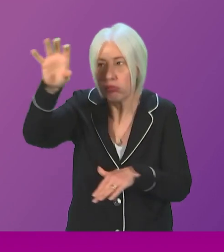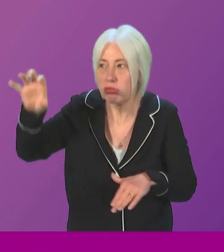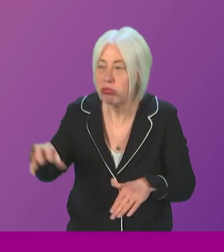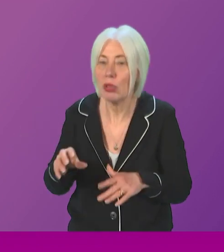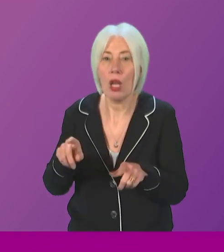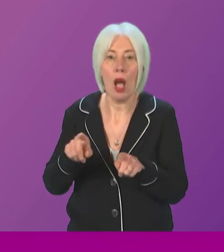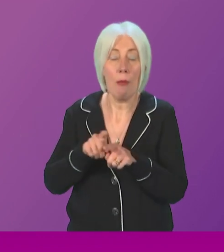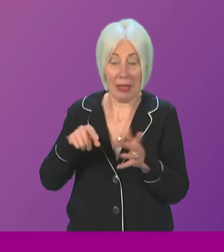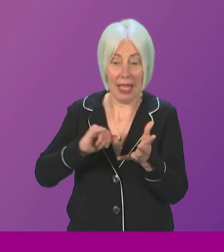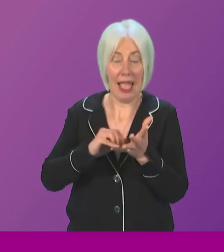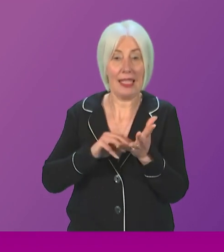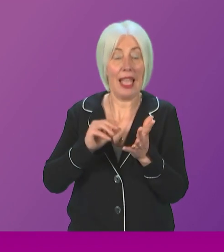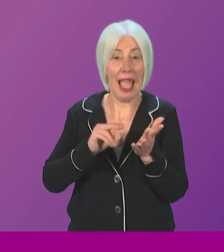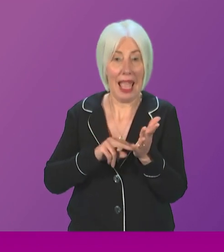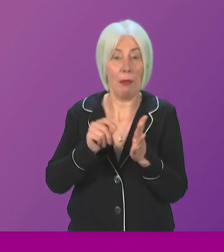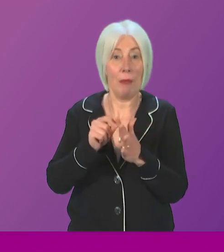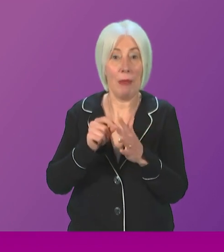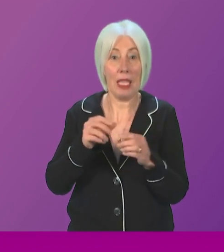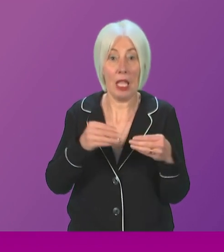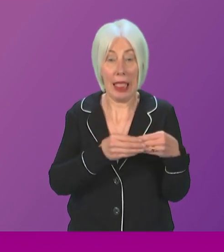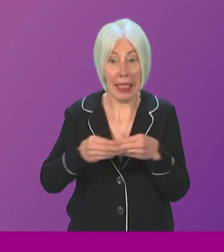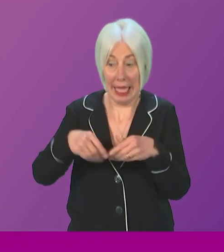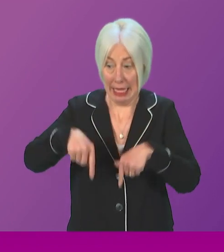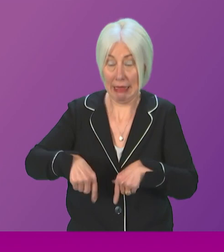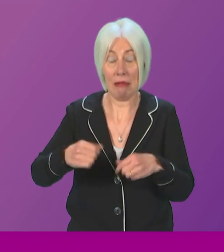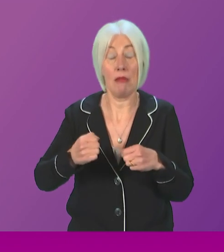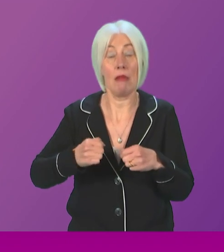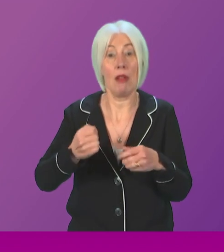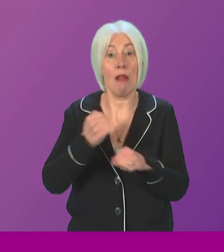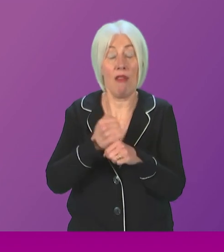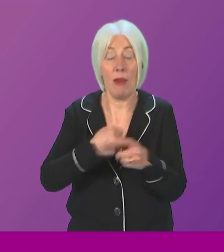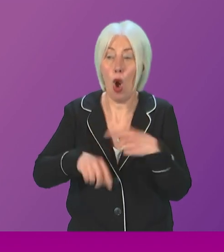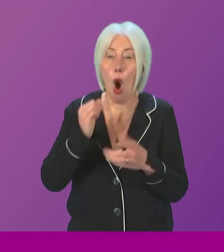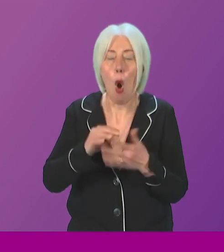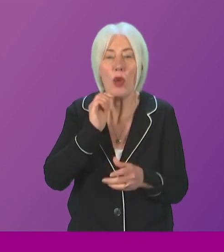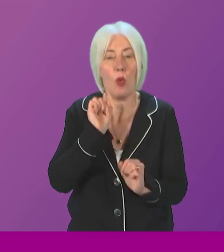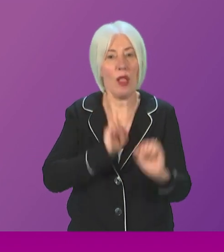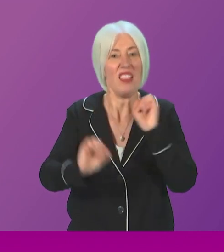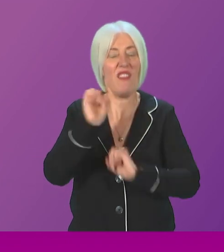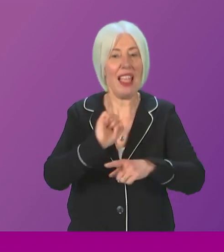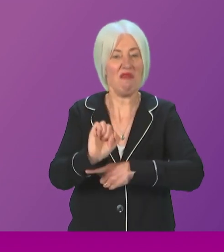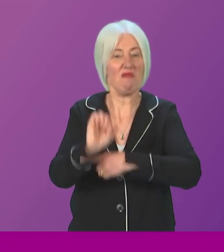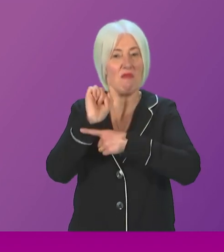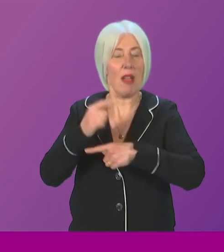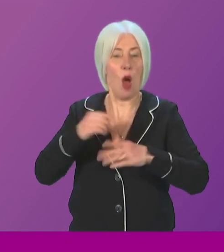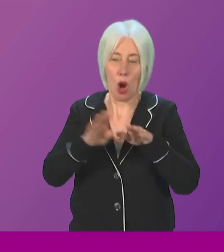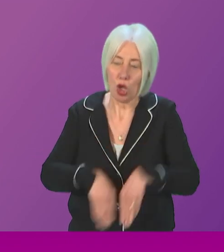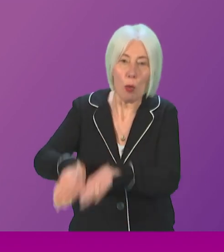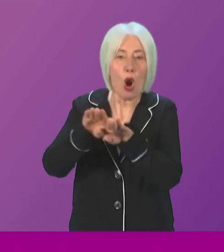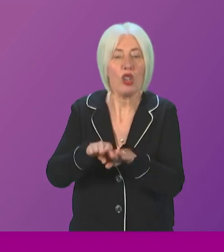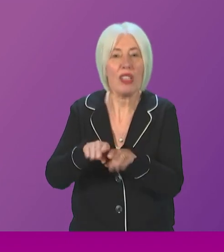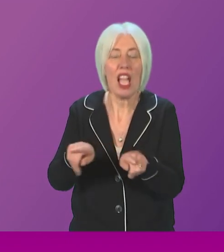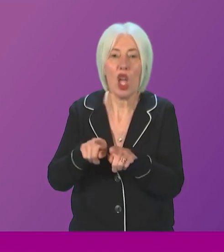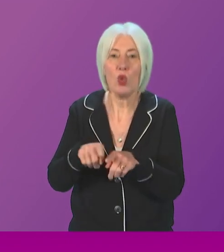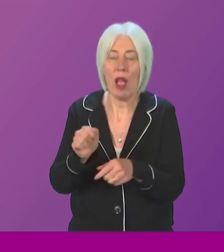With the SNP-led Scottish Government, we will always defend our democracy and we will always defend the voice and the will of the